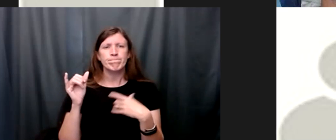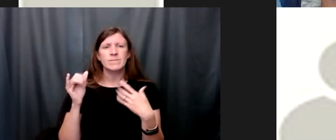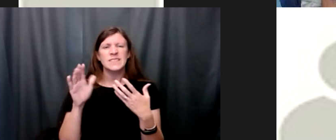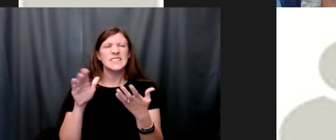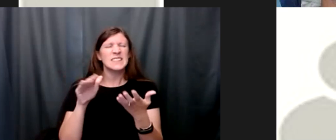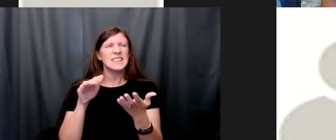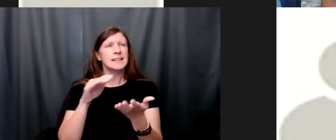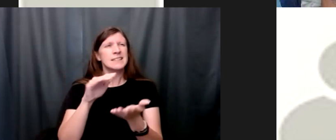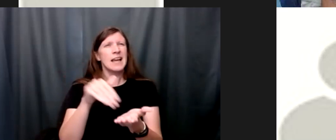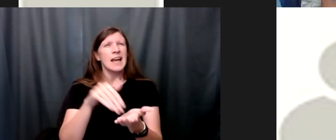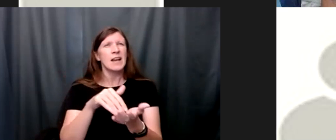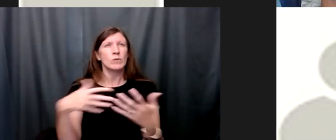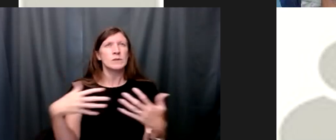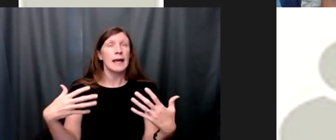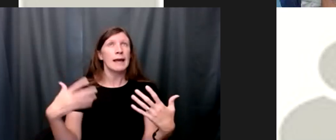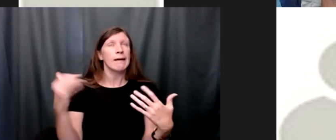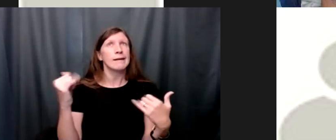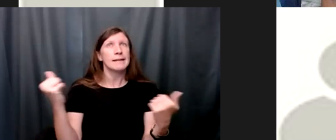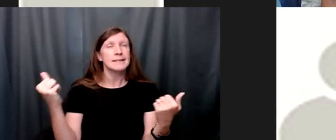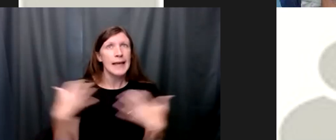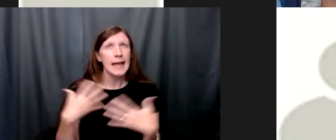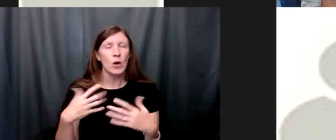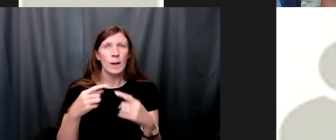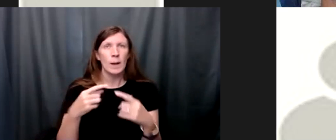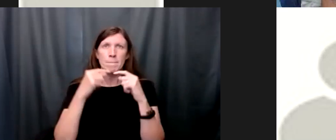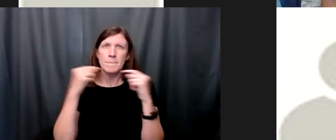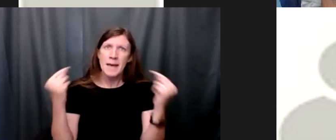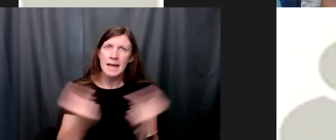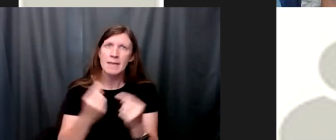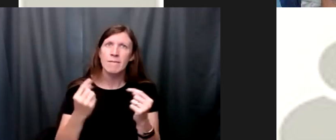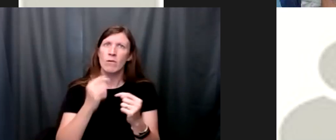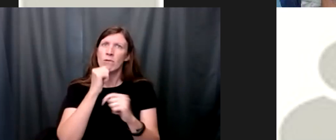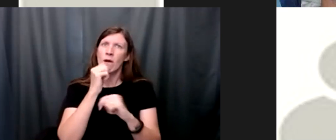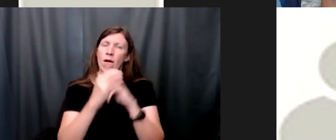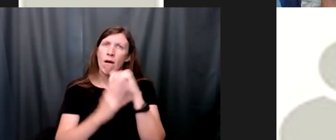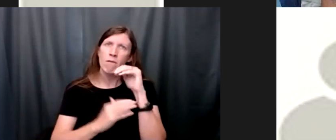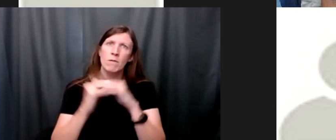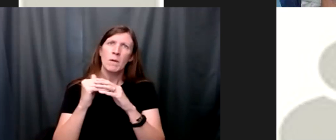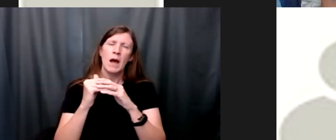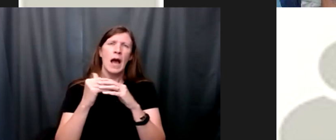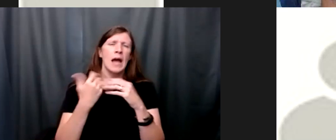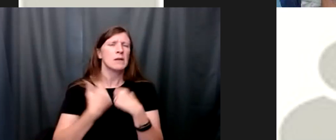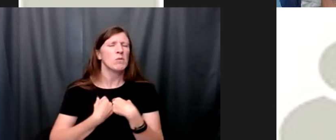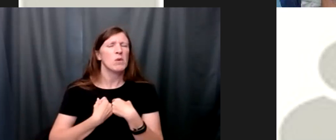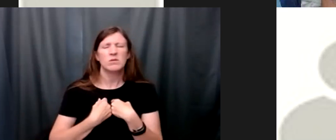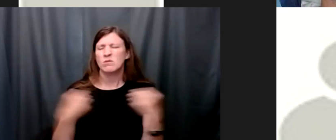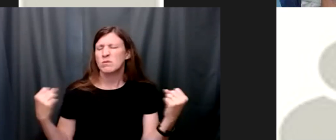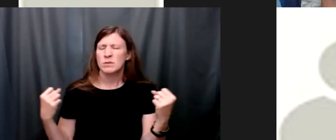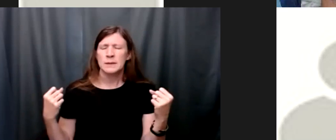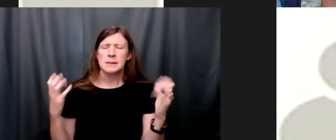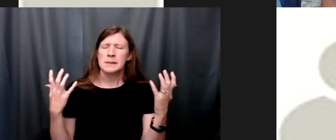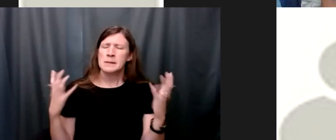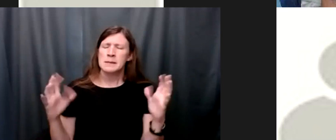that was um scary or painful and uncomfortable um i just really didn't want to tackle that but